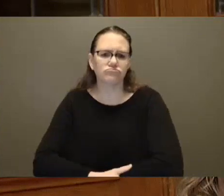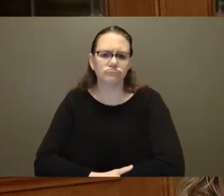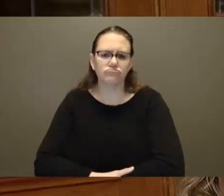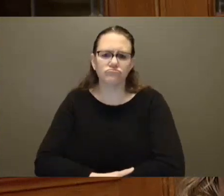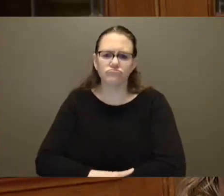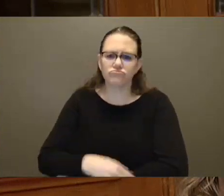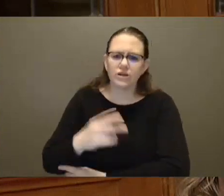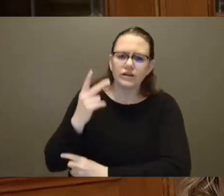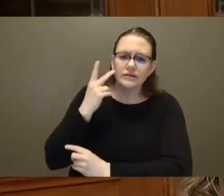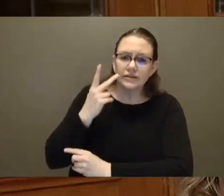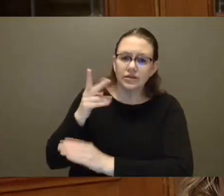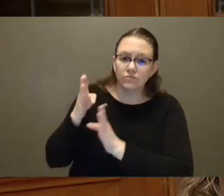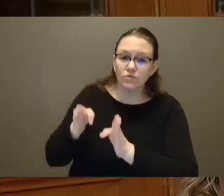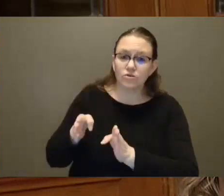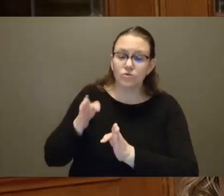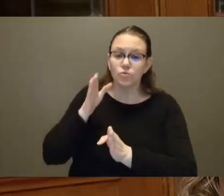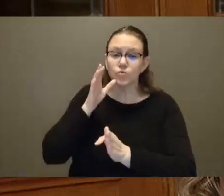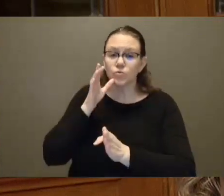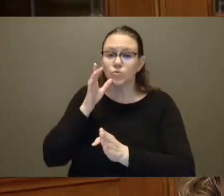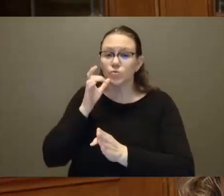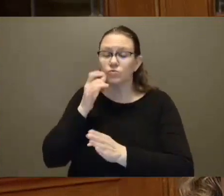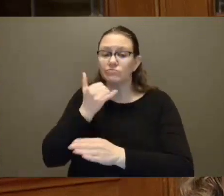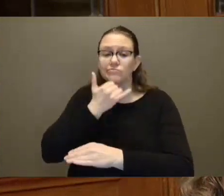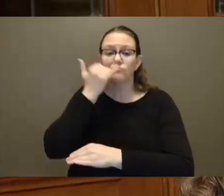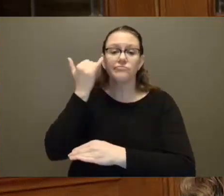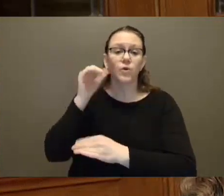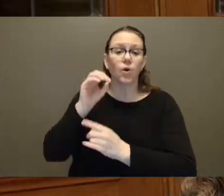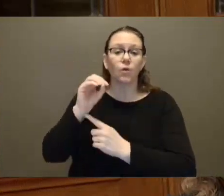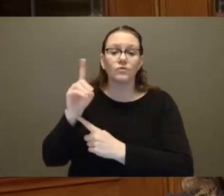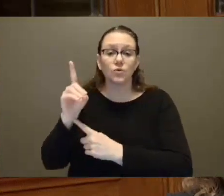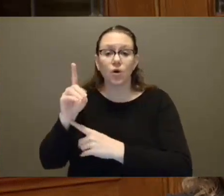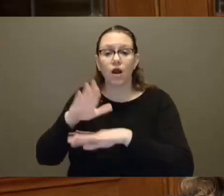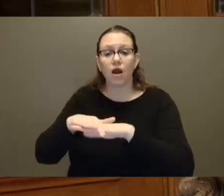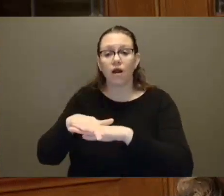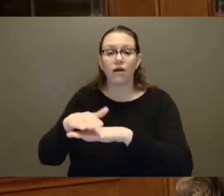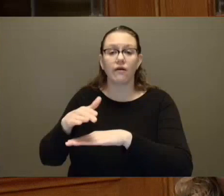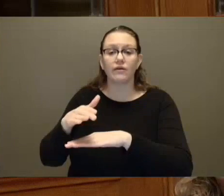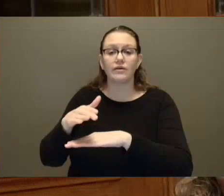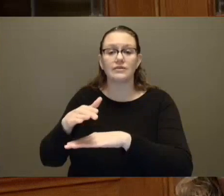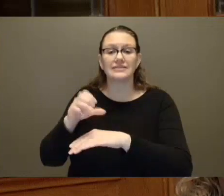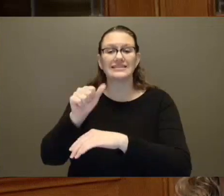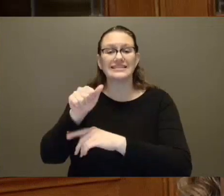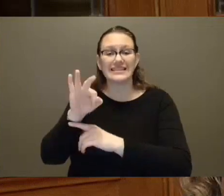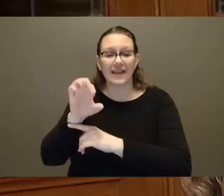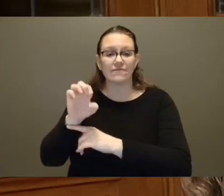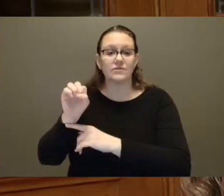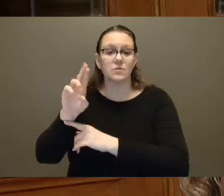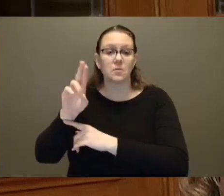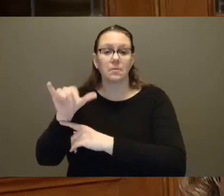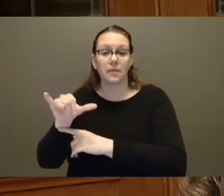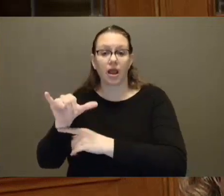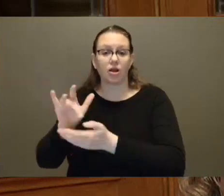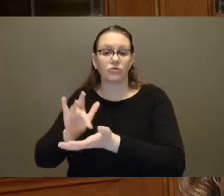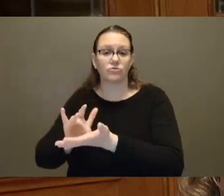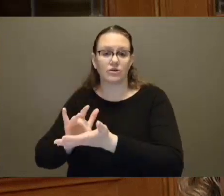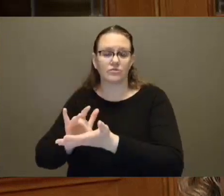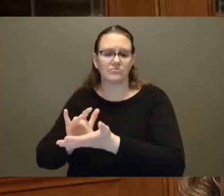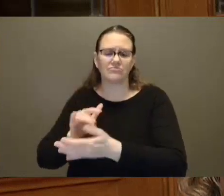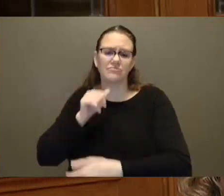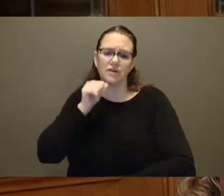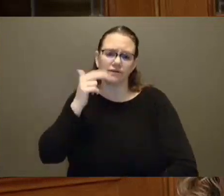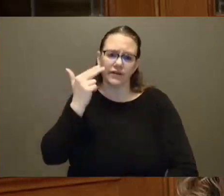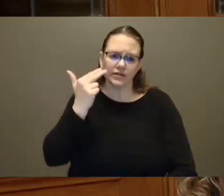funny. My question to the Solicitor-General. When will you admit that Camilla Sword